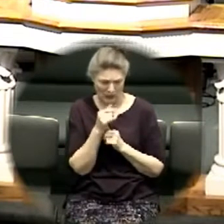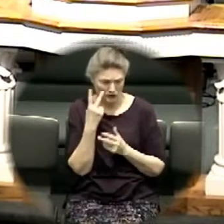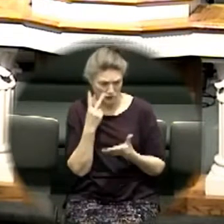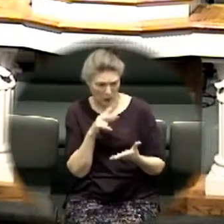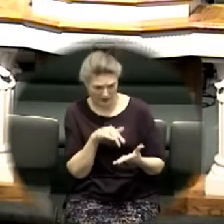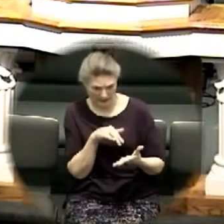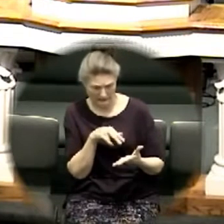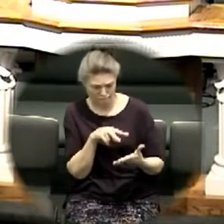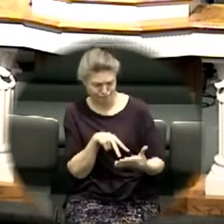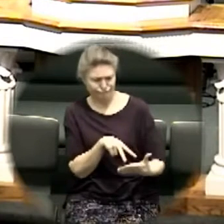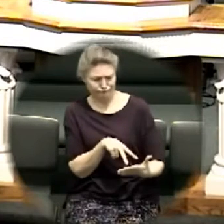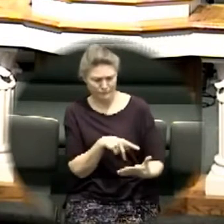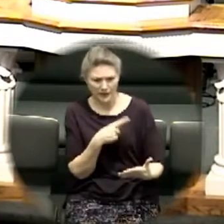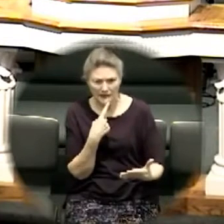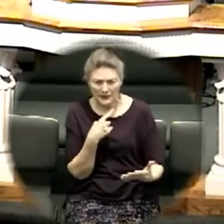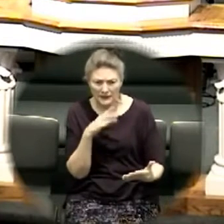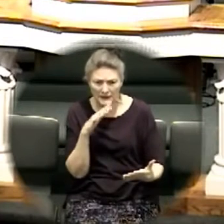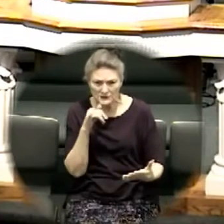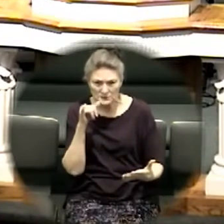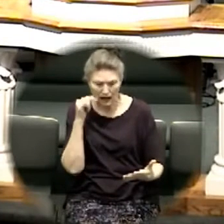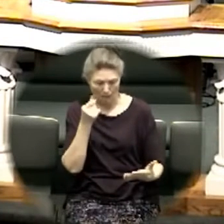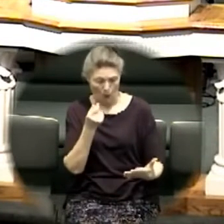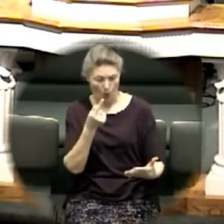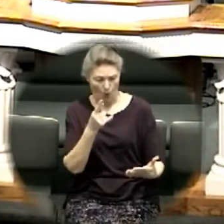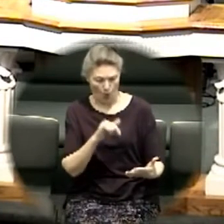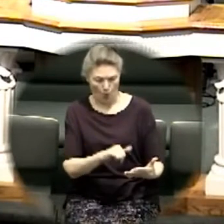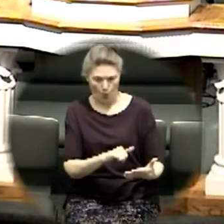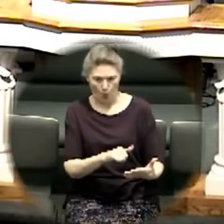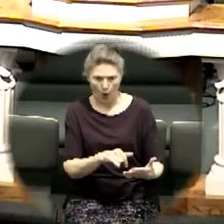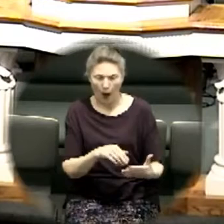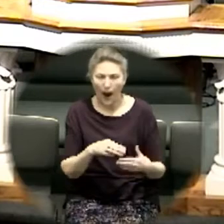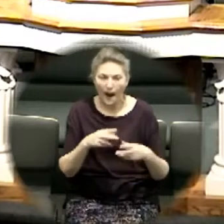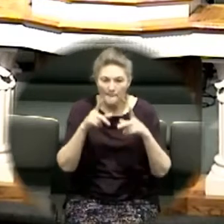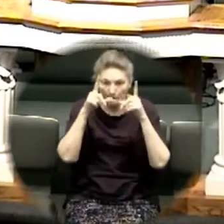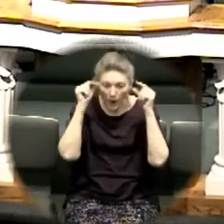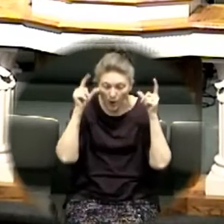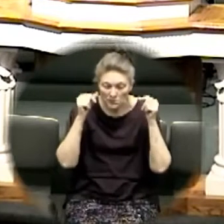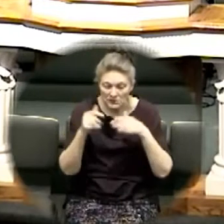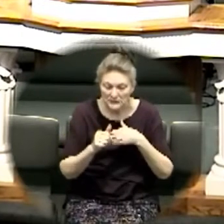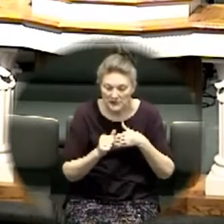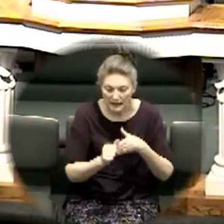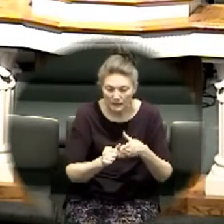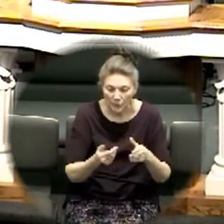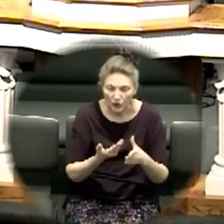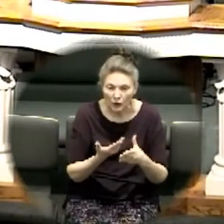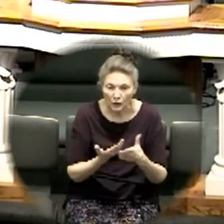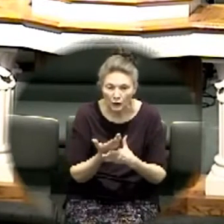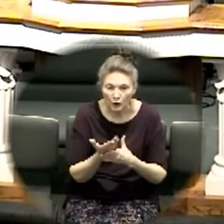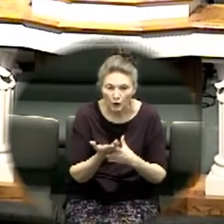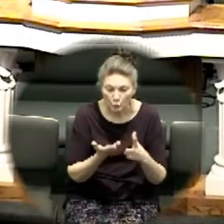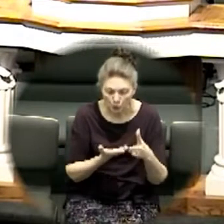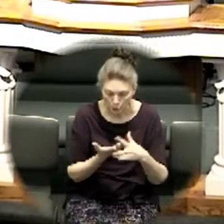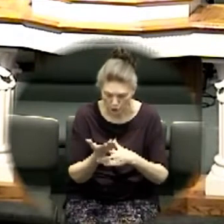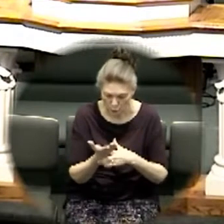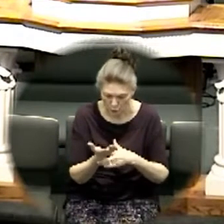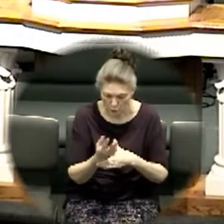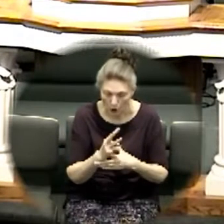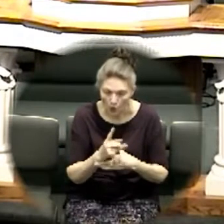and they were on dry ground but we have we have joshua leading them through the river